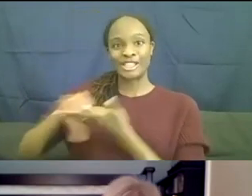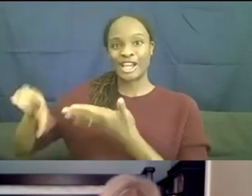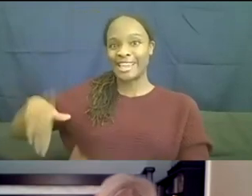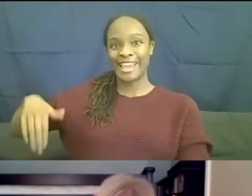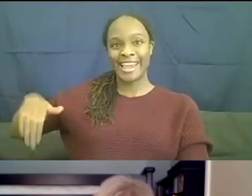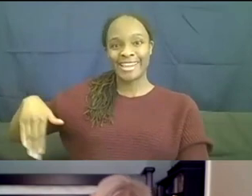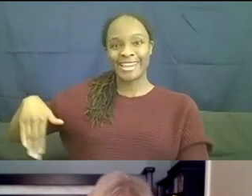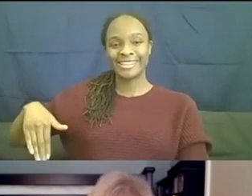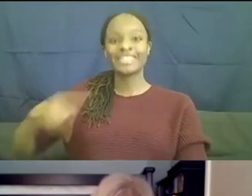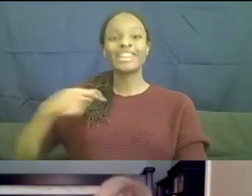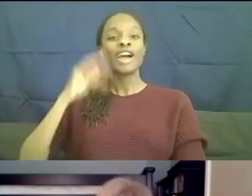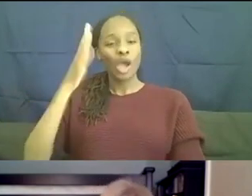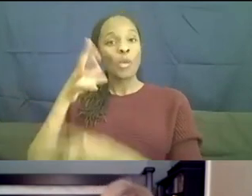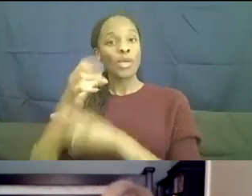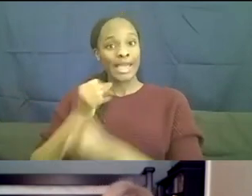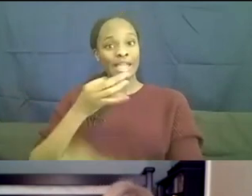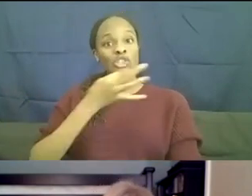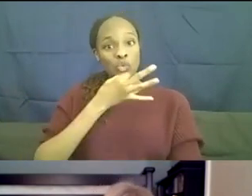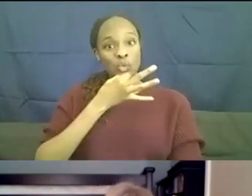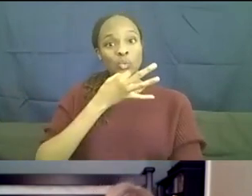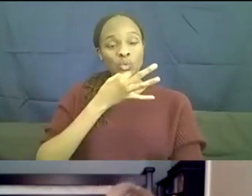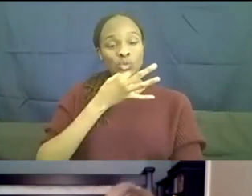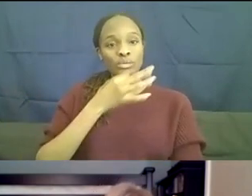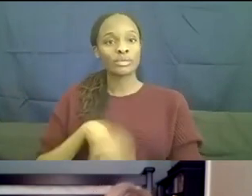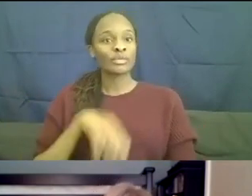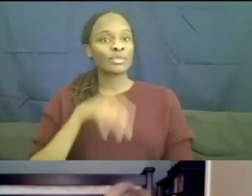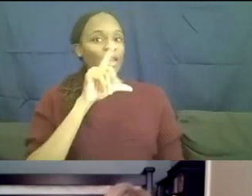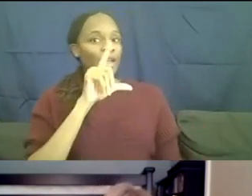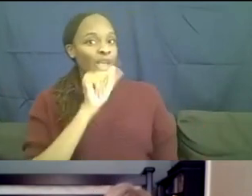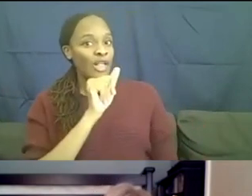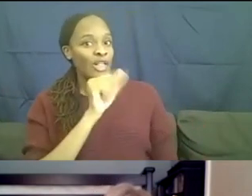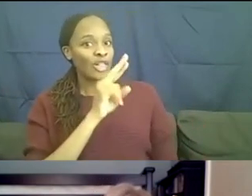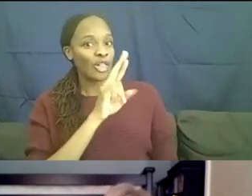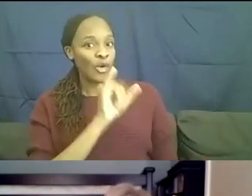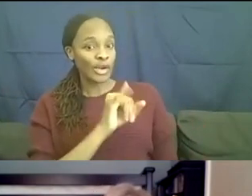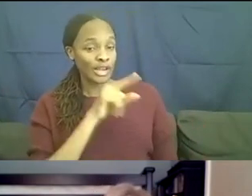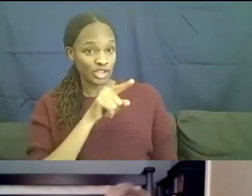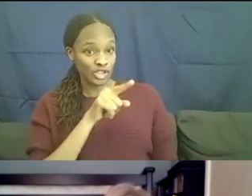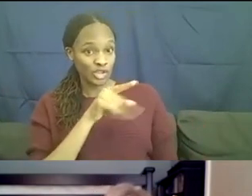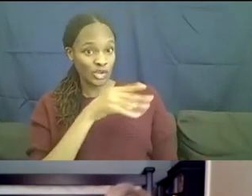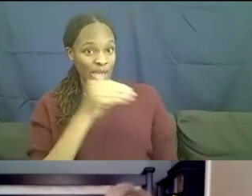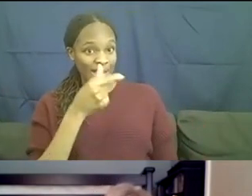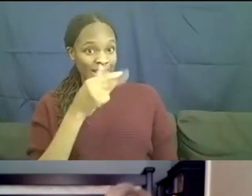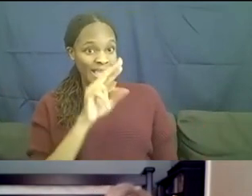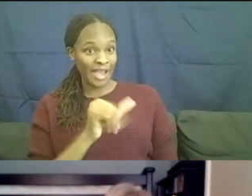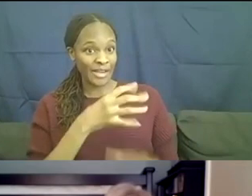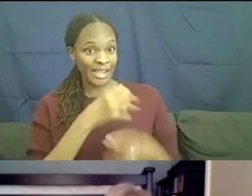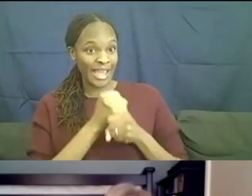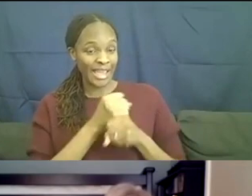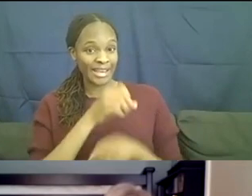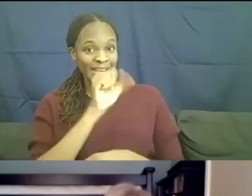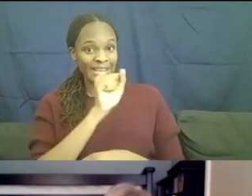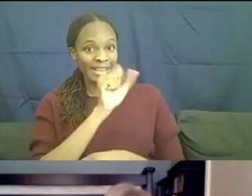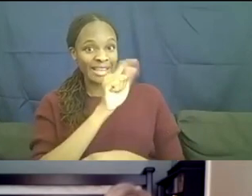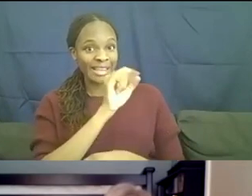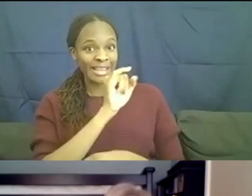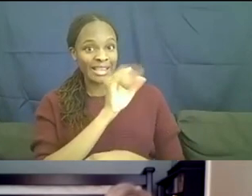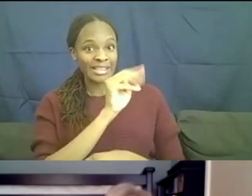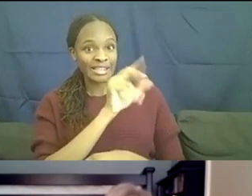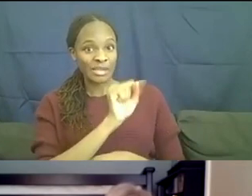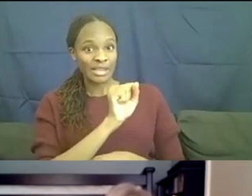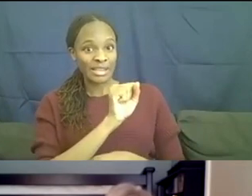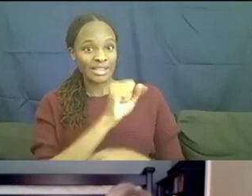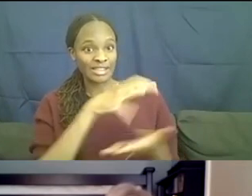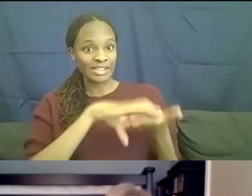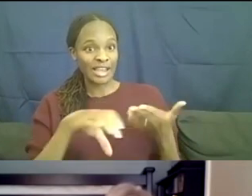I will be getting that soon. Lori, uh, did you and Gary get a stimulus check? No. No? About,